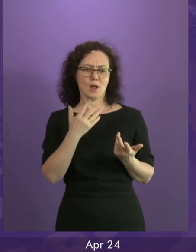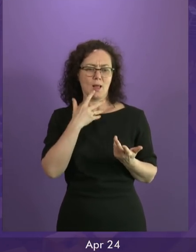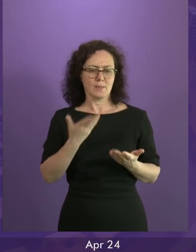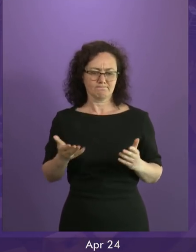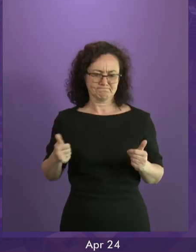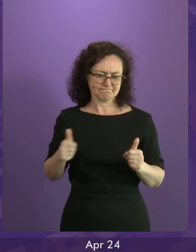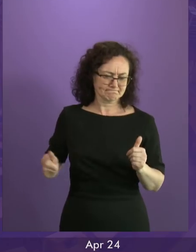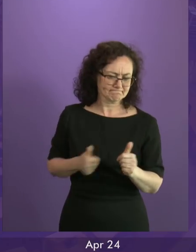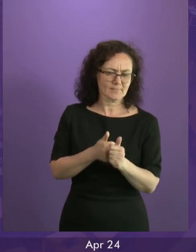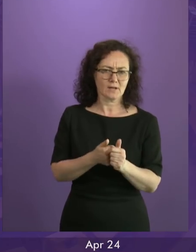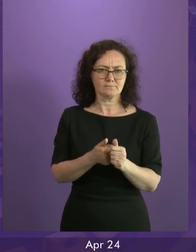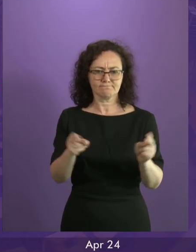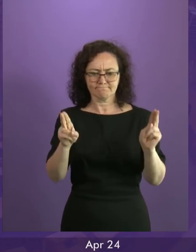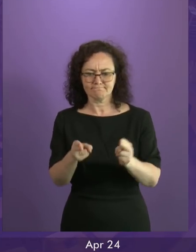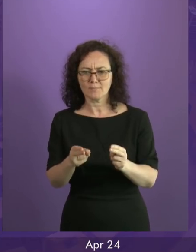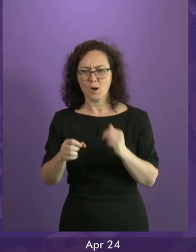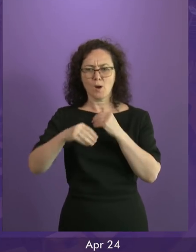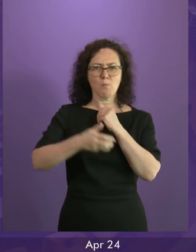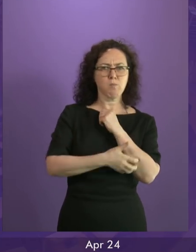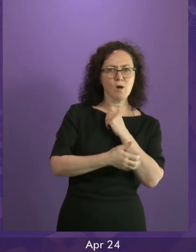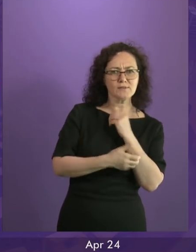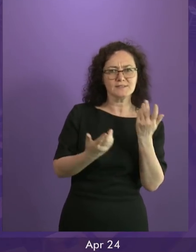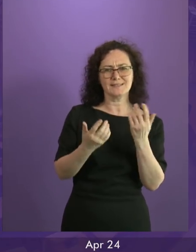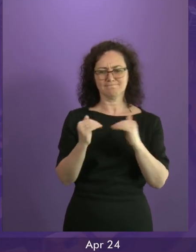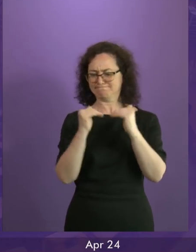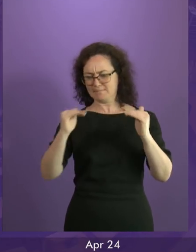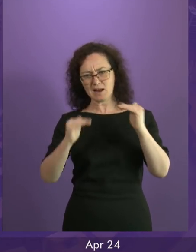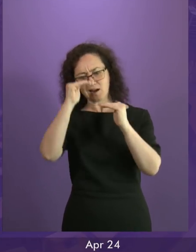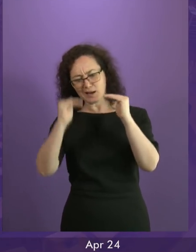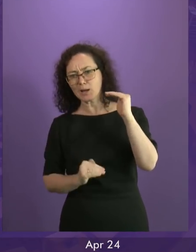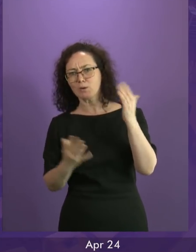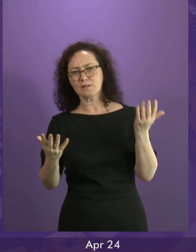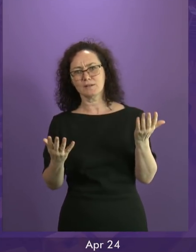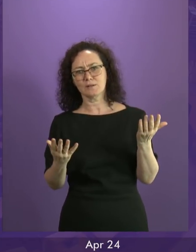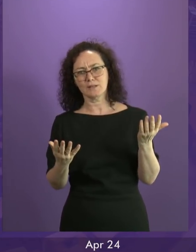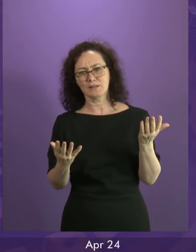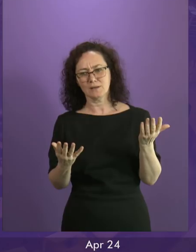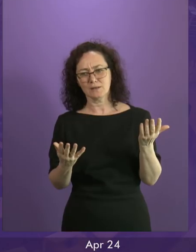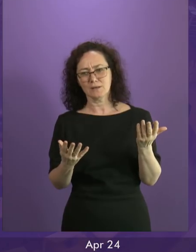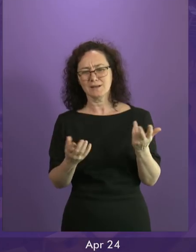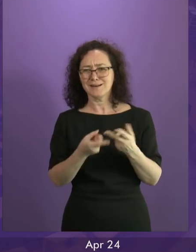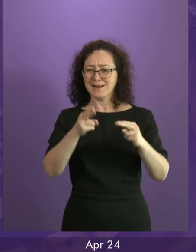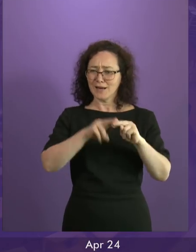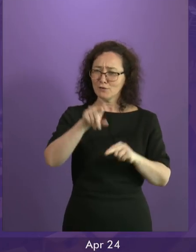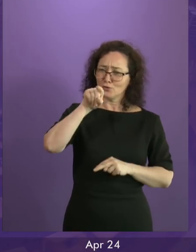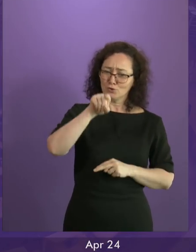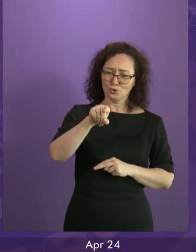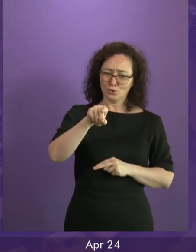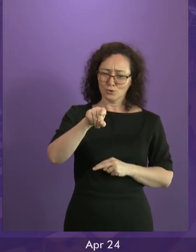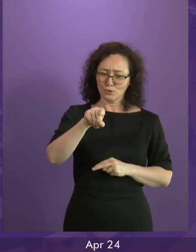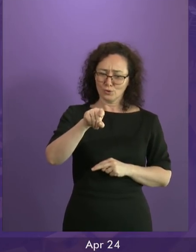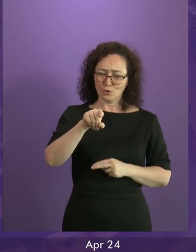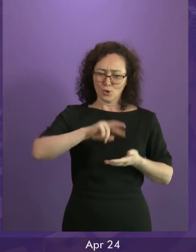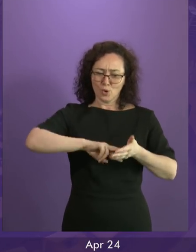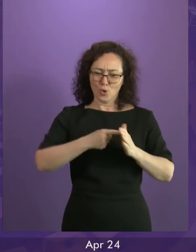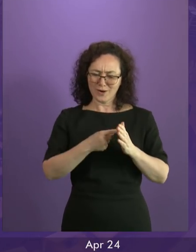If the First Minister can organise another independence referendum by 2021, why will it take